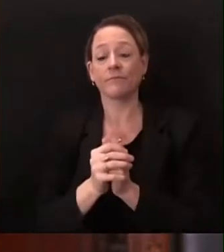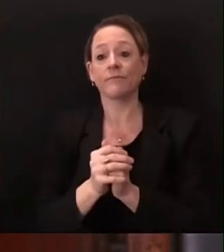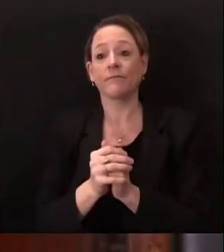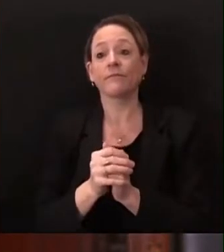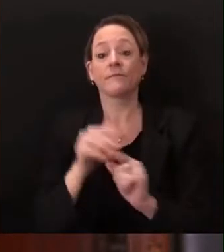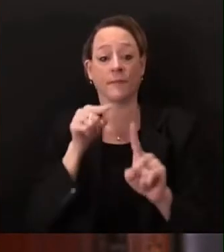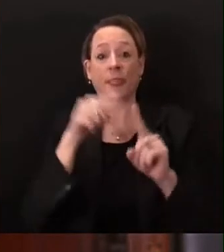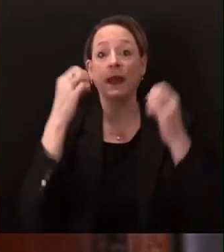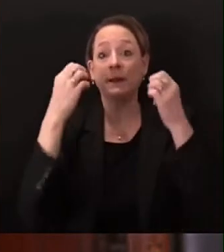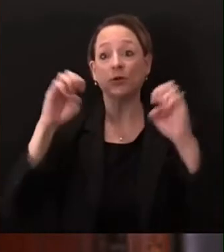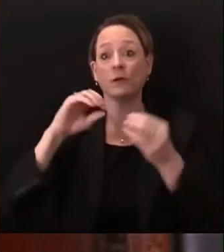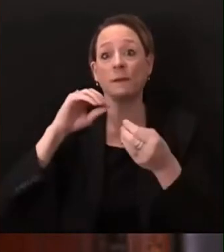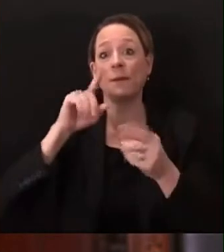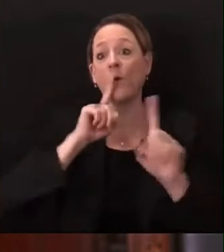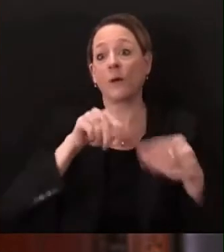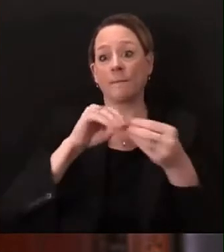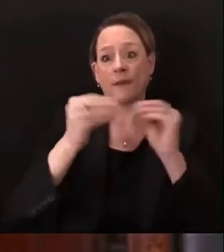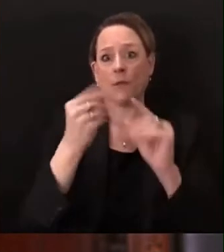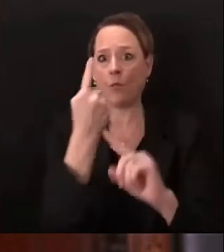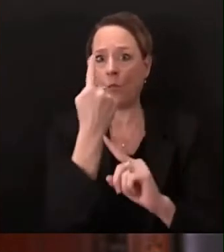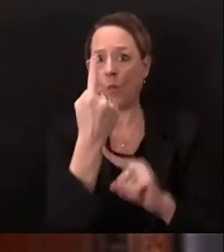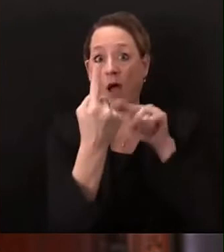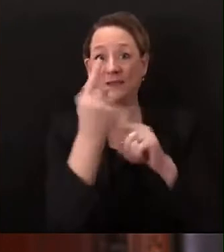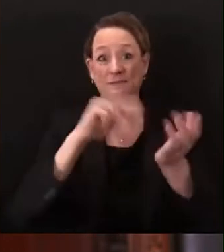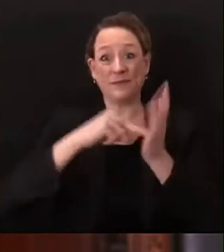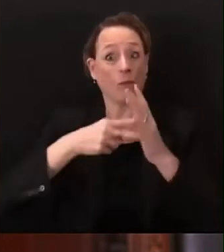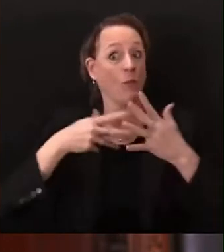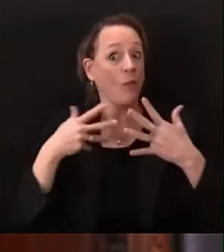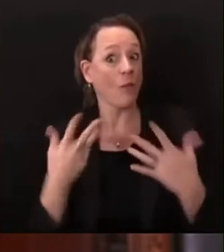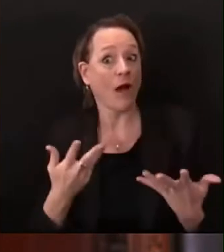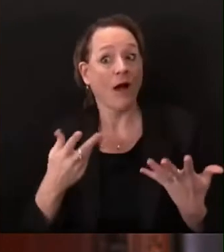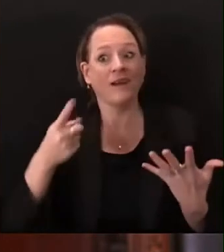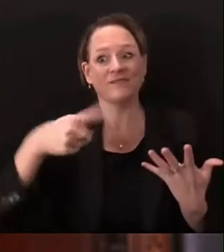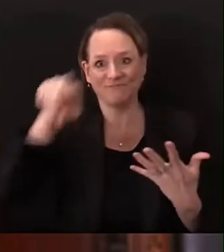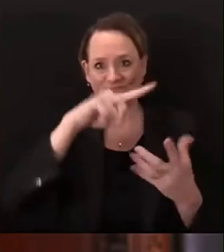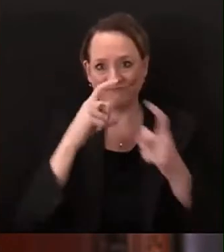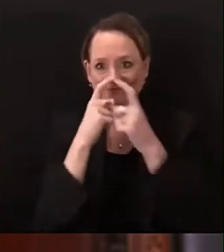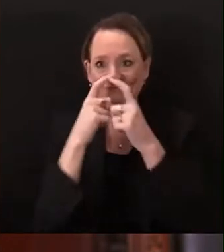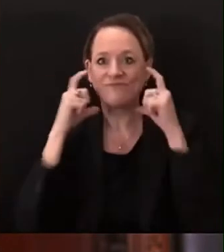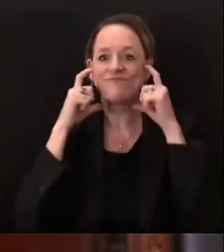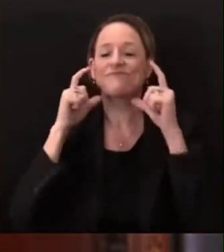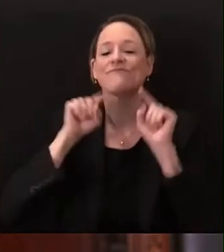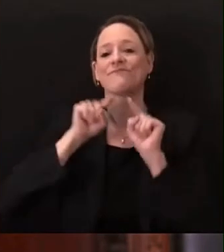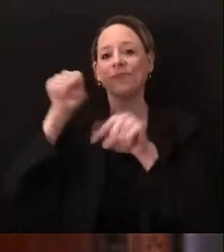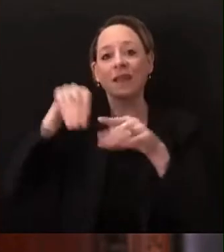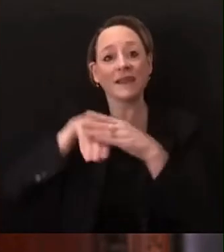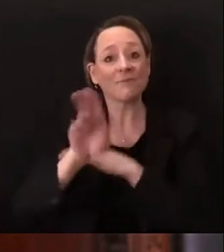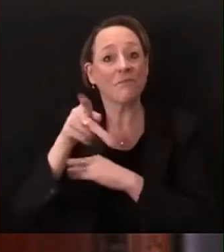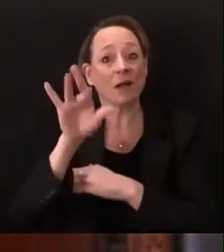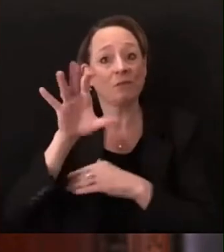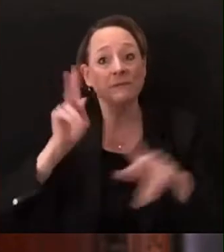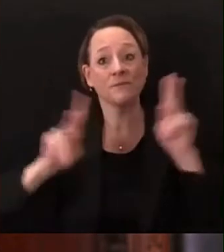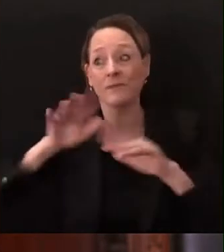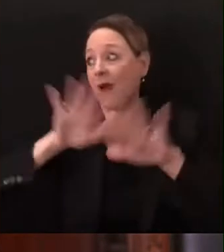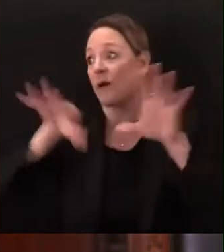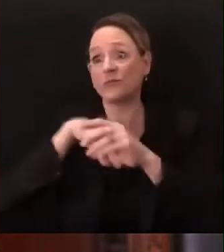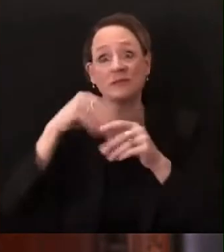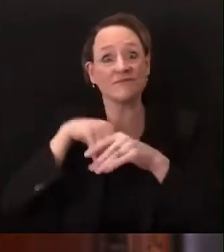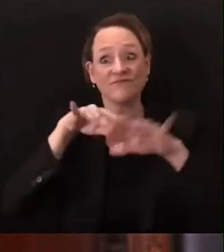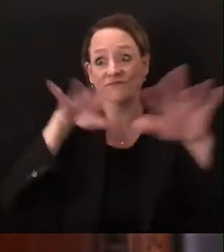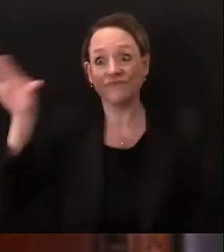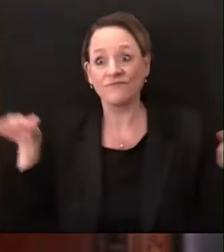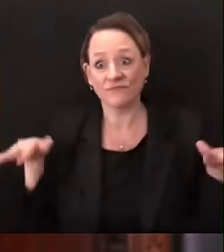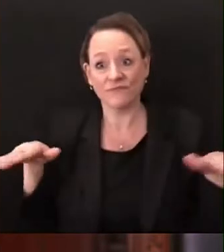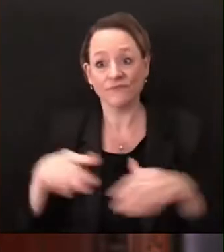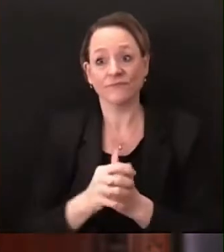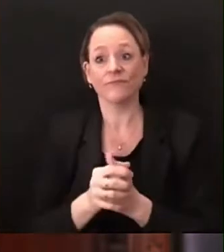in public places as many of you also know our current public health emergency and our face coverings order are being